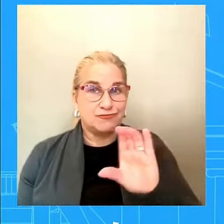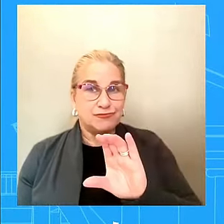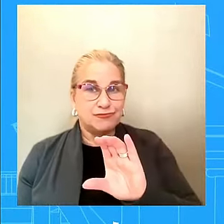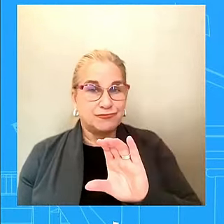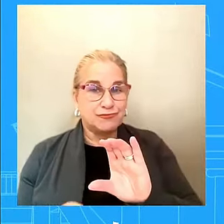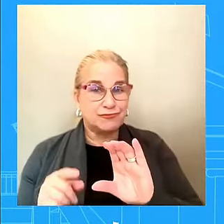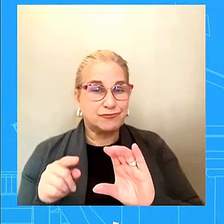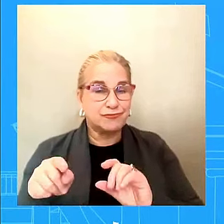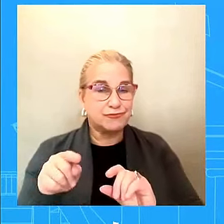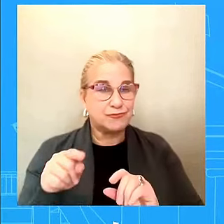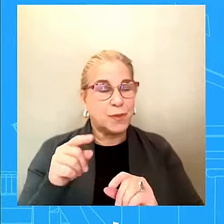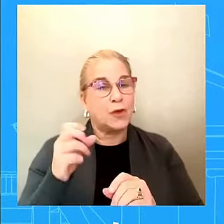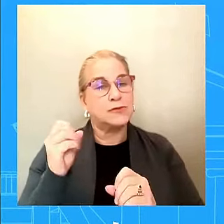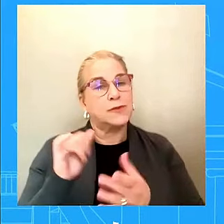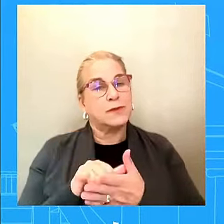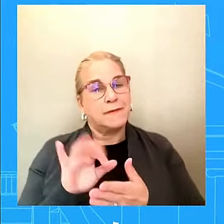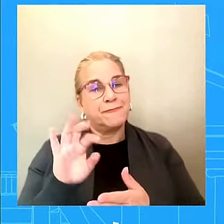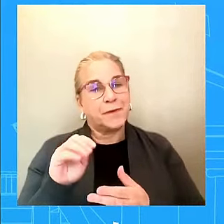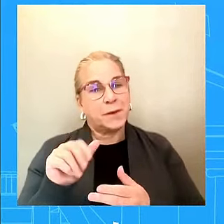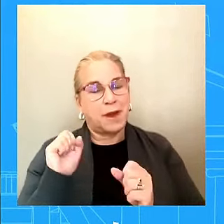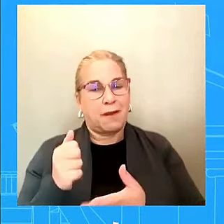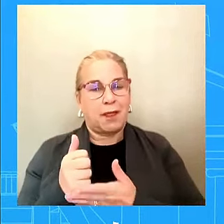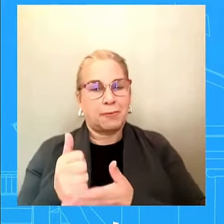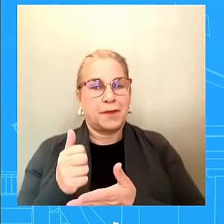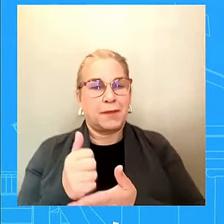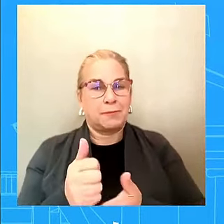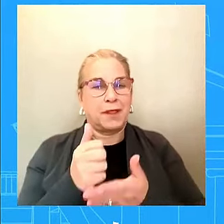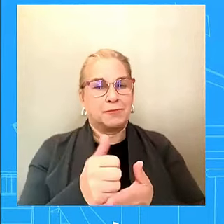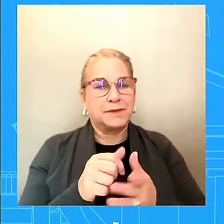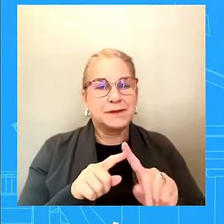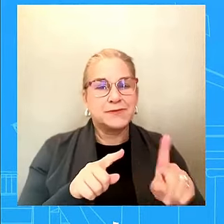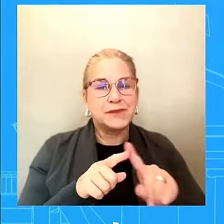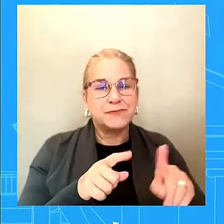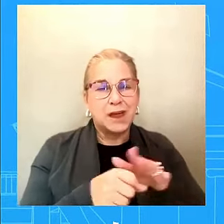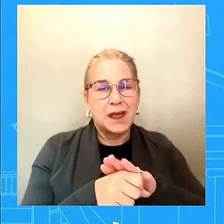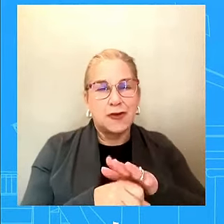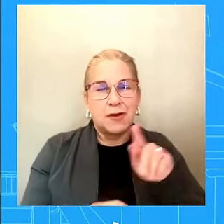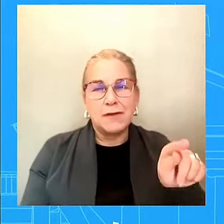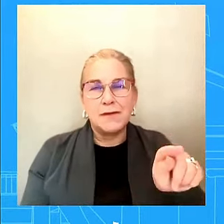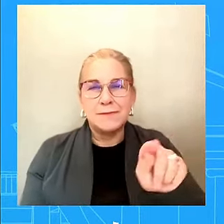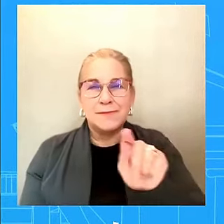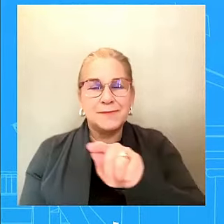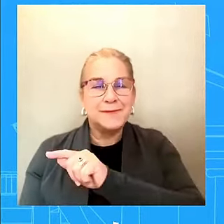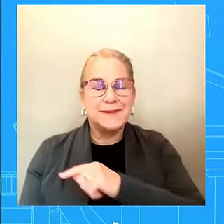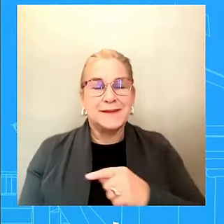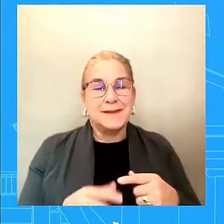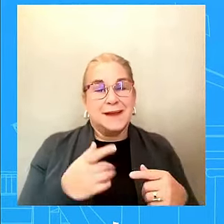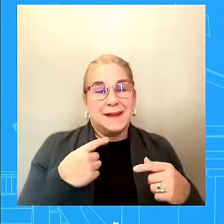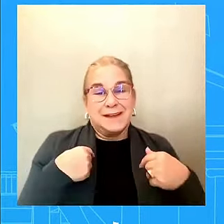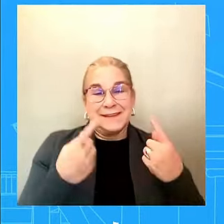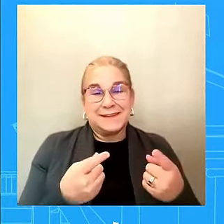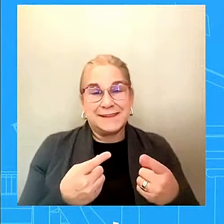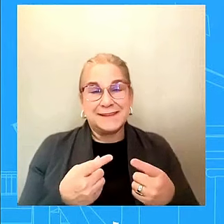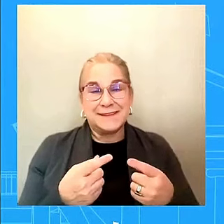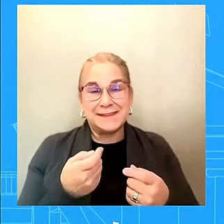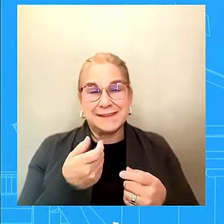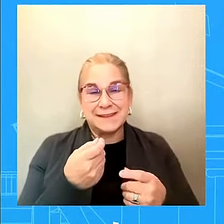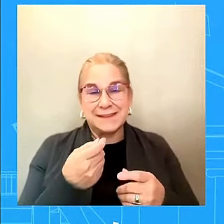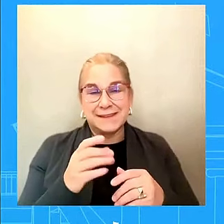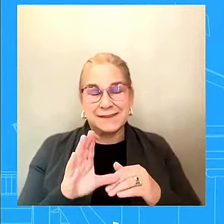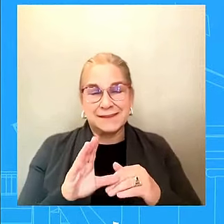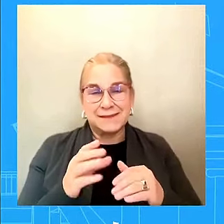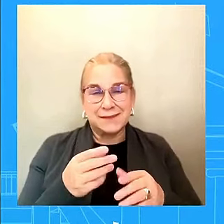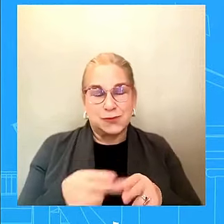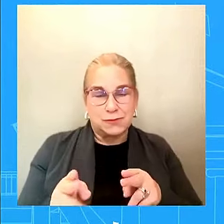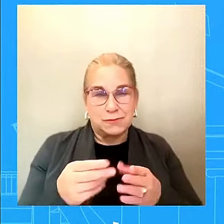there's going to be a shortfall and we're going to need more funding. I'm not going to get to a number. Uh, I have not spoken to the President or the Office of Ledger